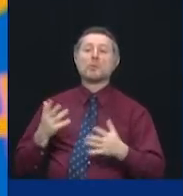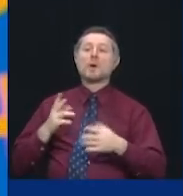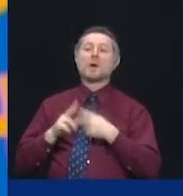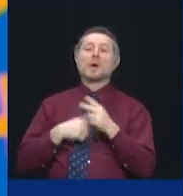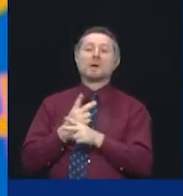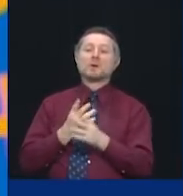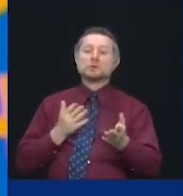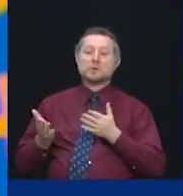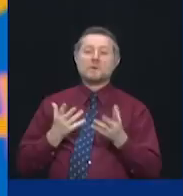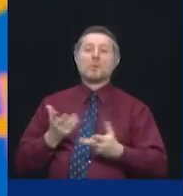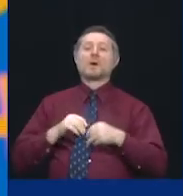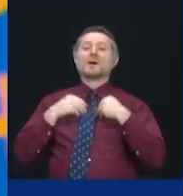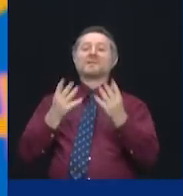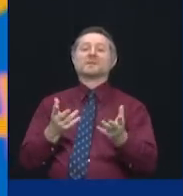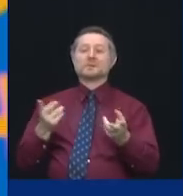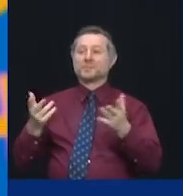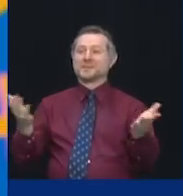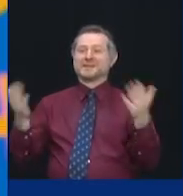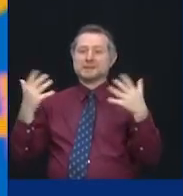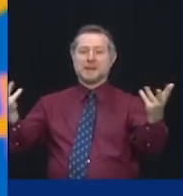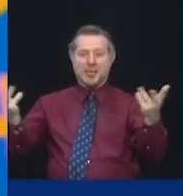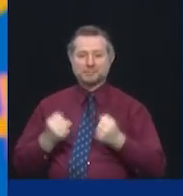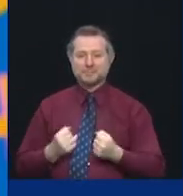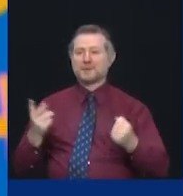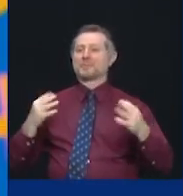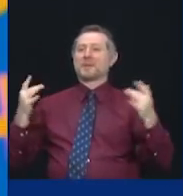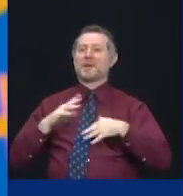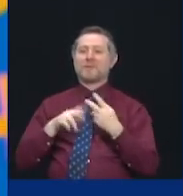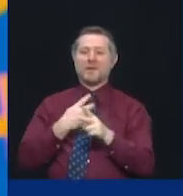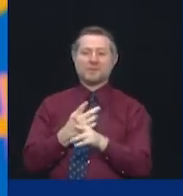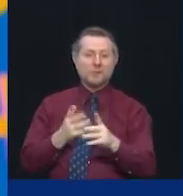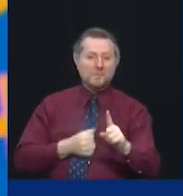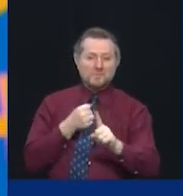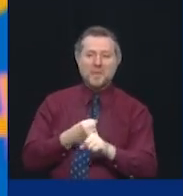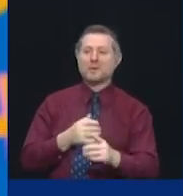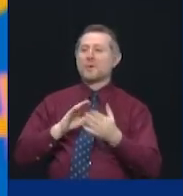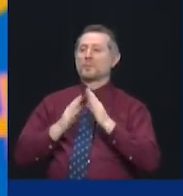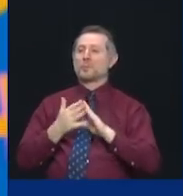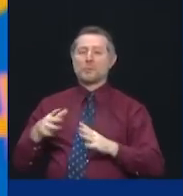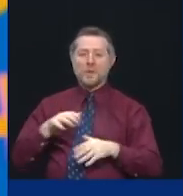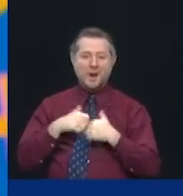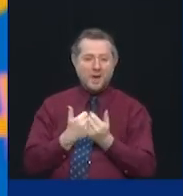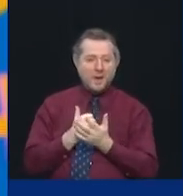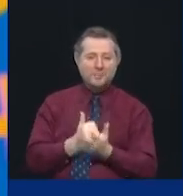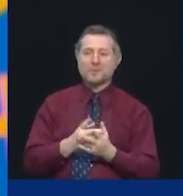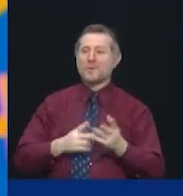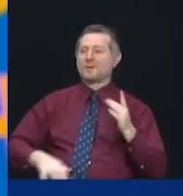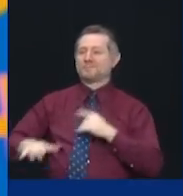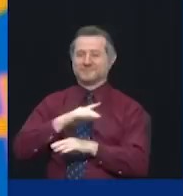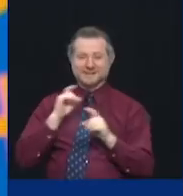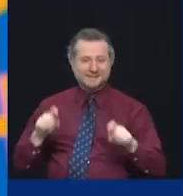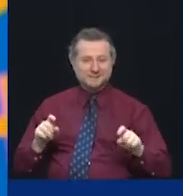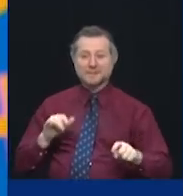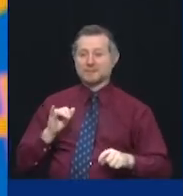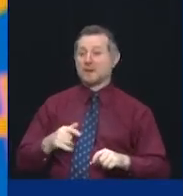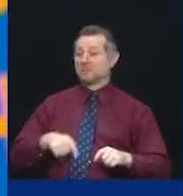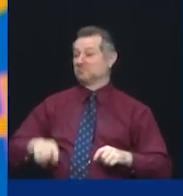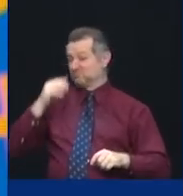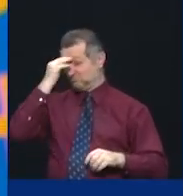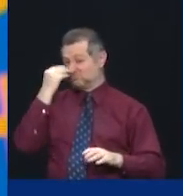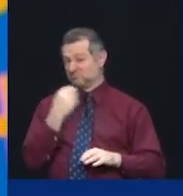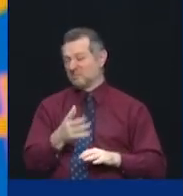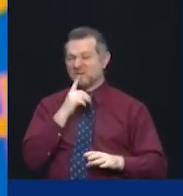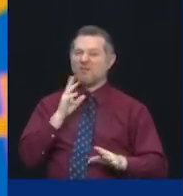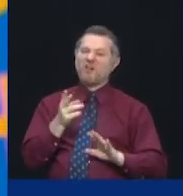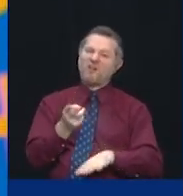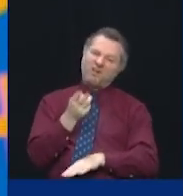and the kind of community impact we have in the way we do that. We did have a hell of a year, and it would